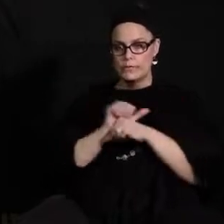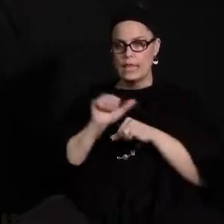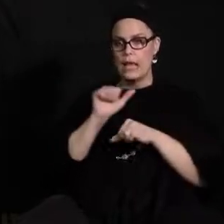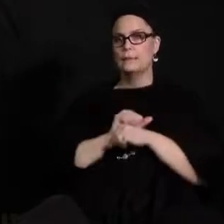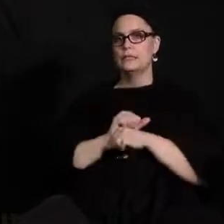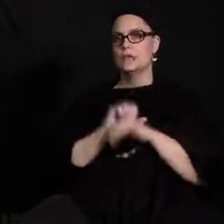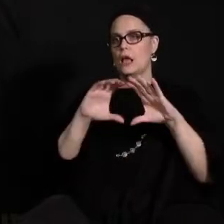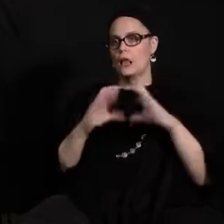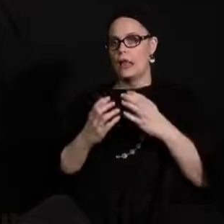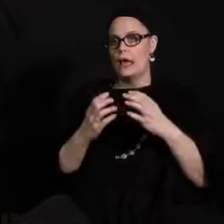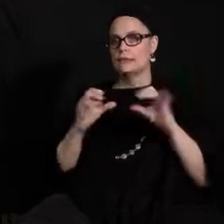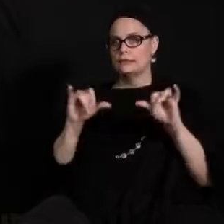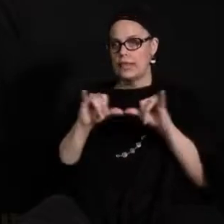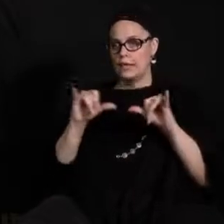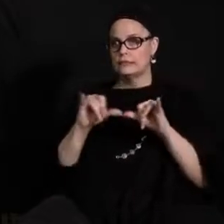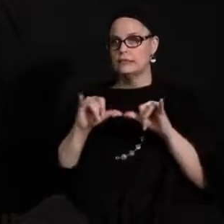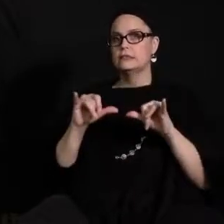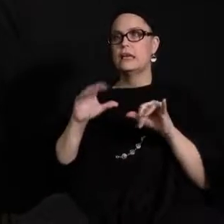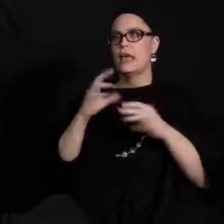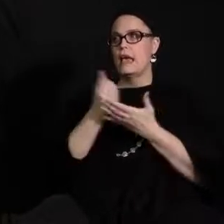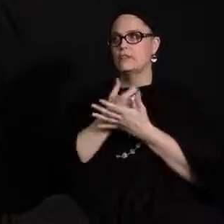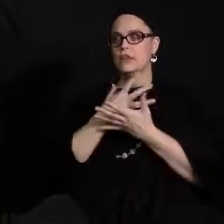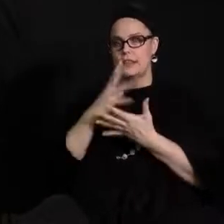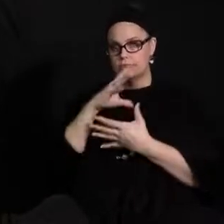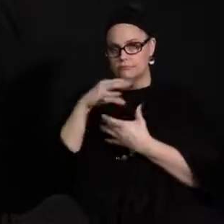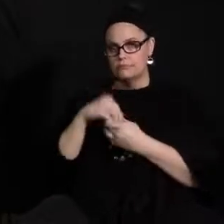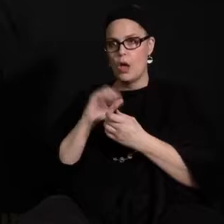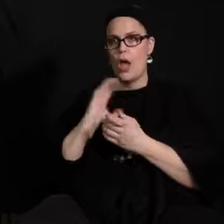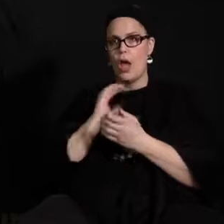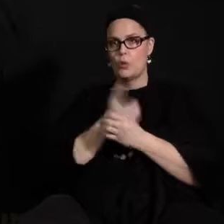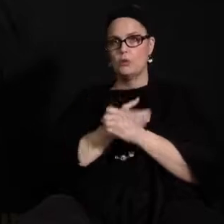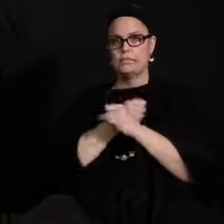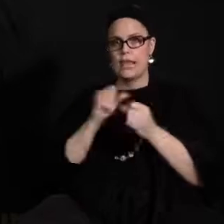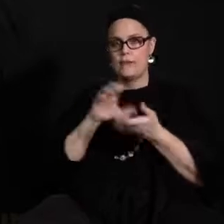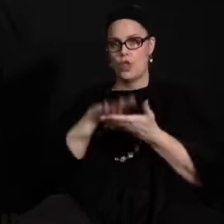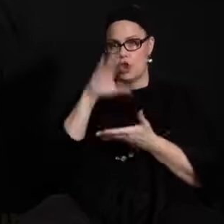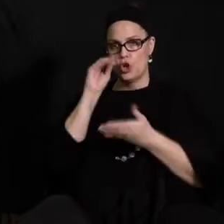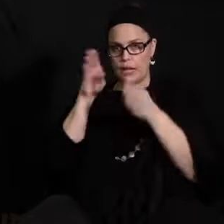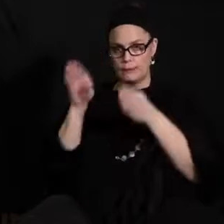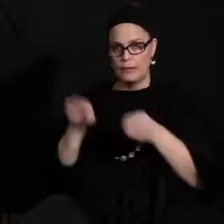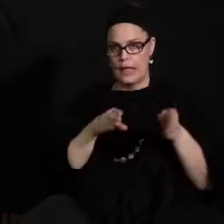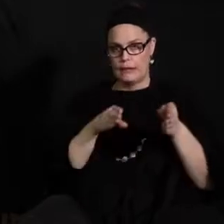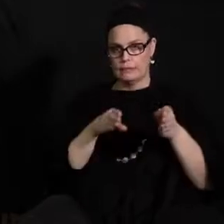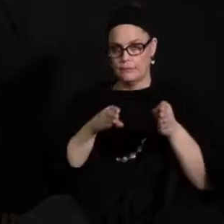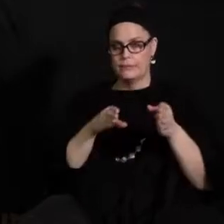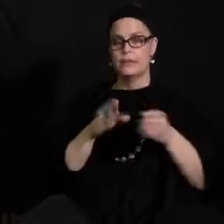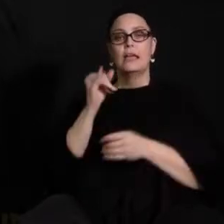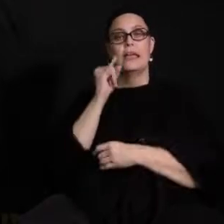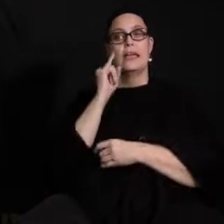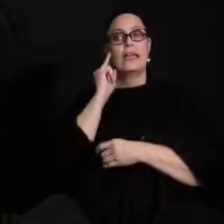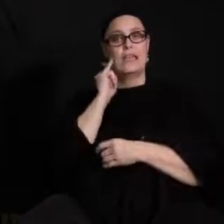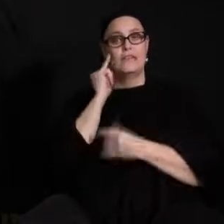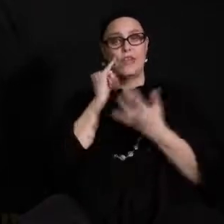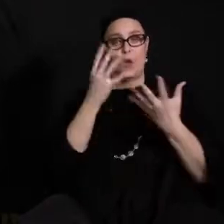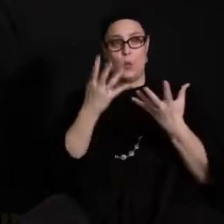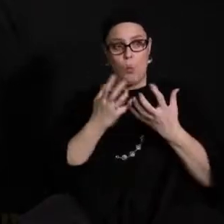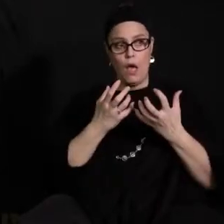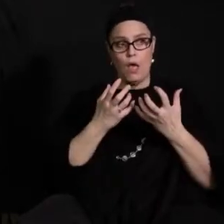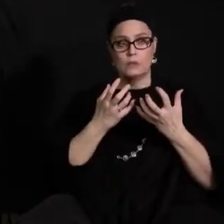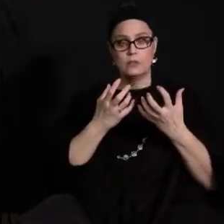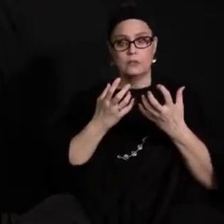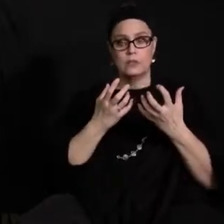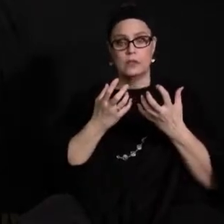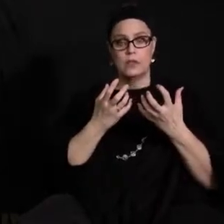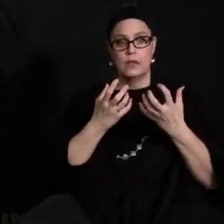within our safe learning plan parameters. If students choose to come in person and want to switch to